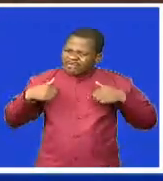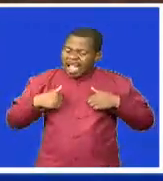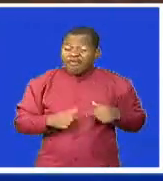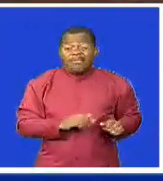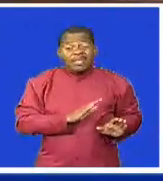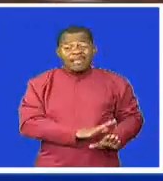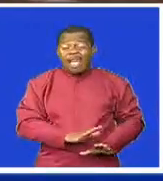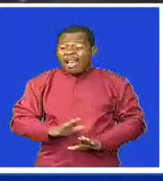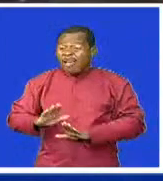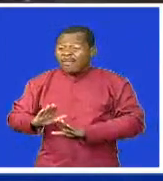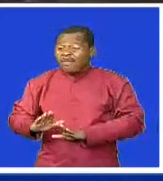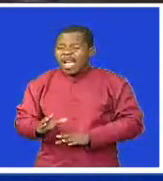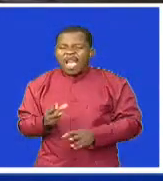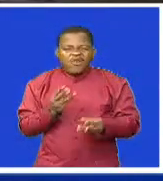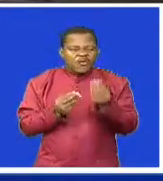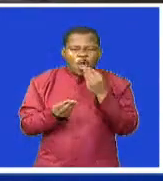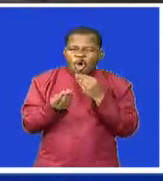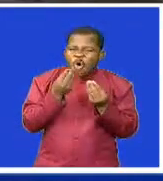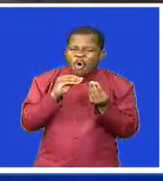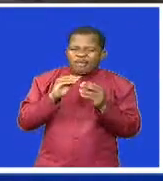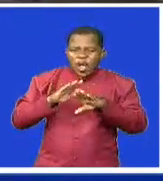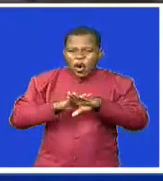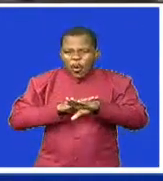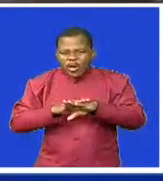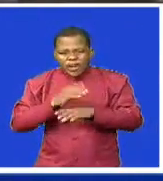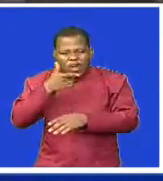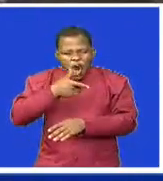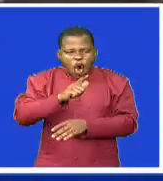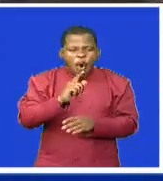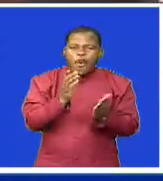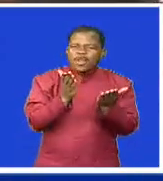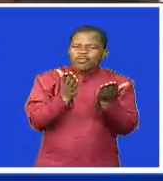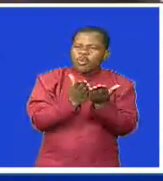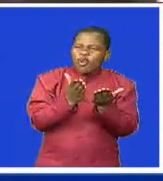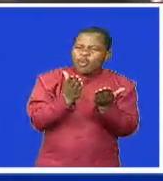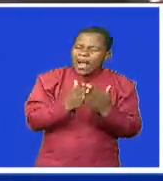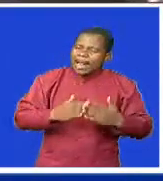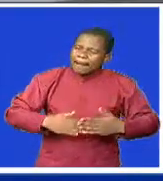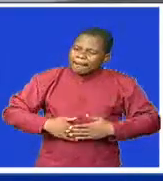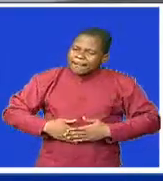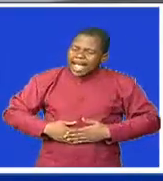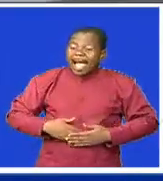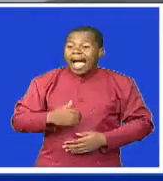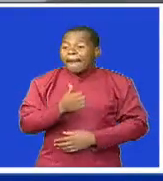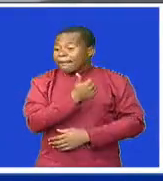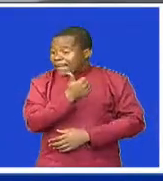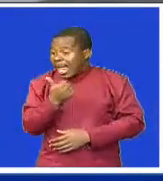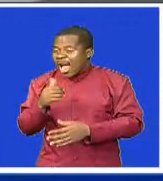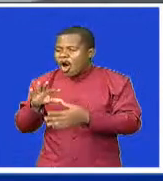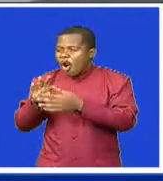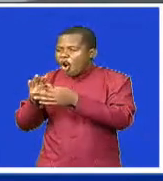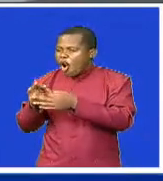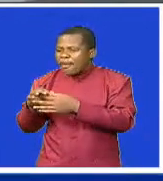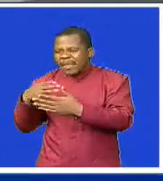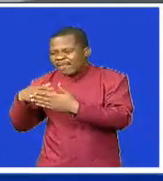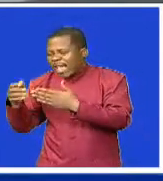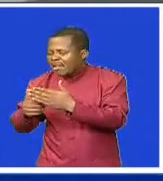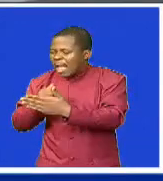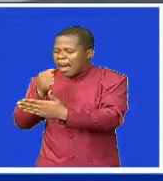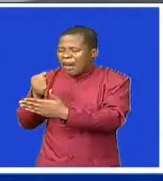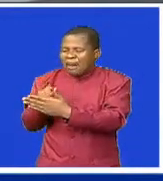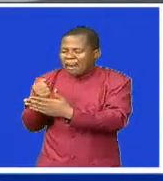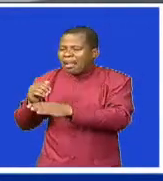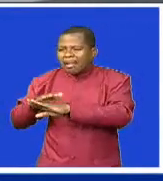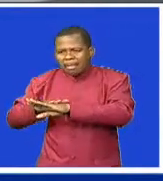eat, he would go to school on an empty stomach and come back home with nothing to cook. He says, He